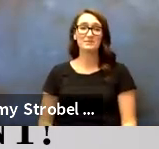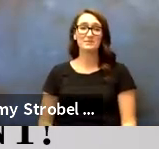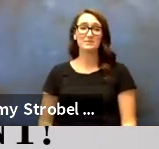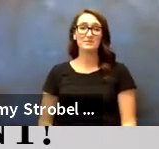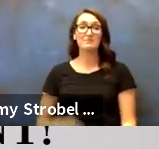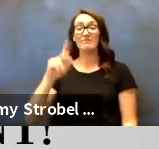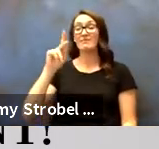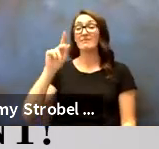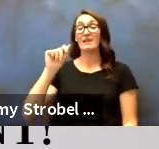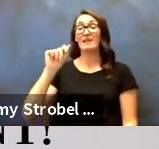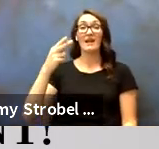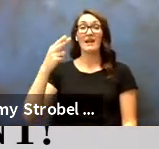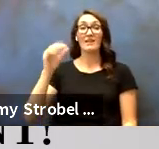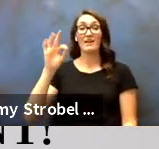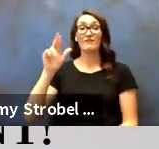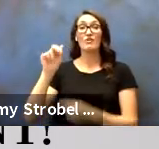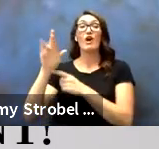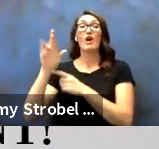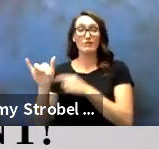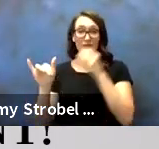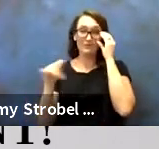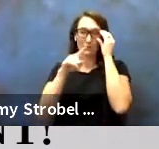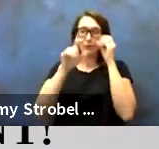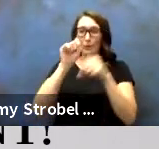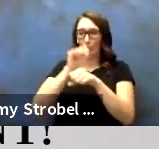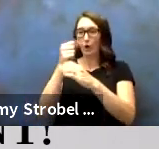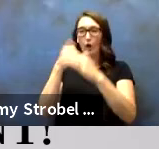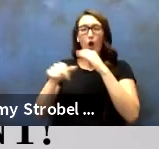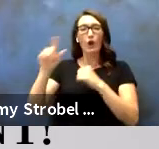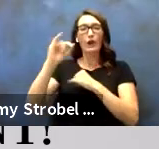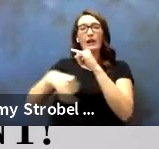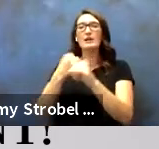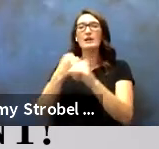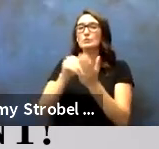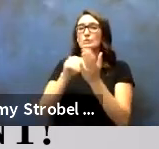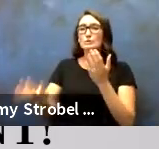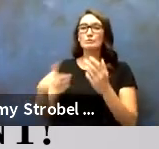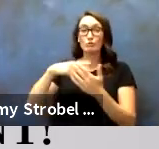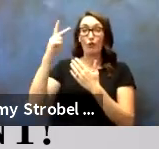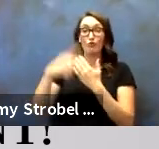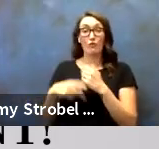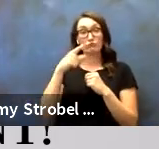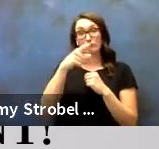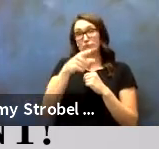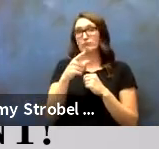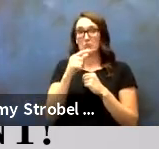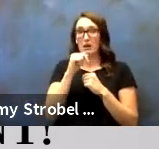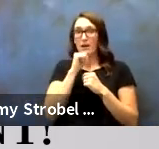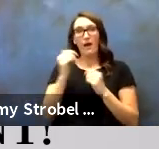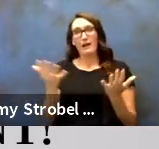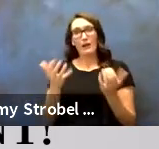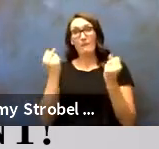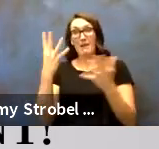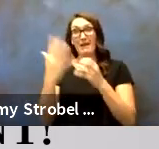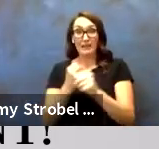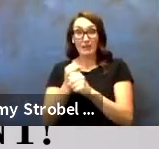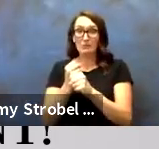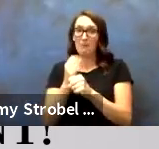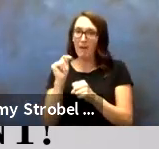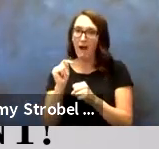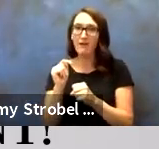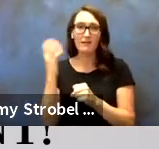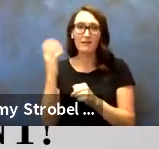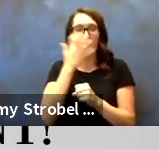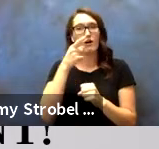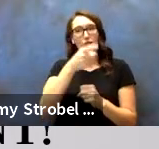Kathy Freire. Kathy has been working with our international students programs. While she hasn't been here a long time, she certainly has made